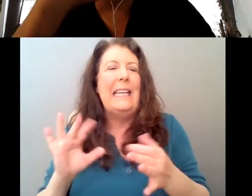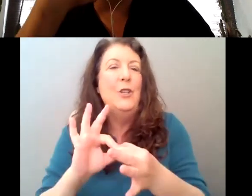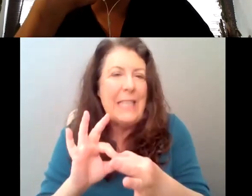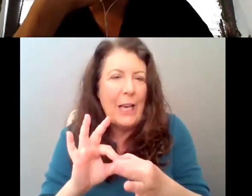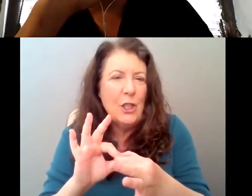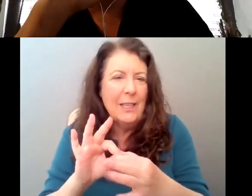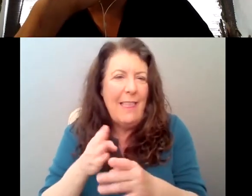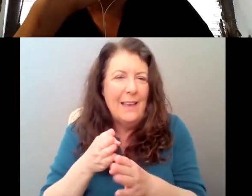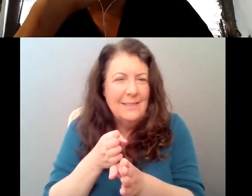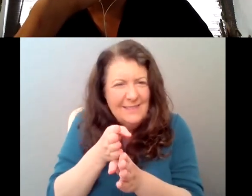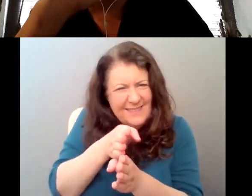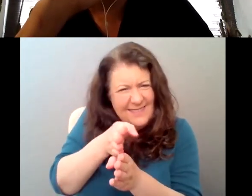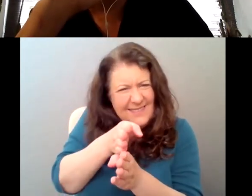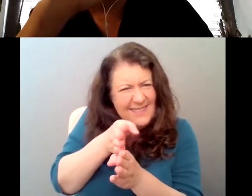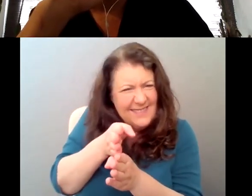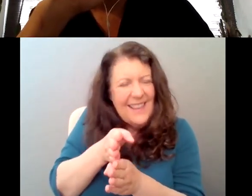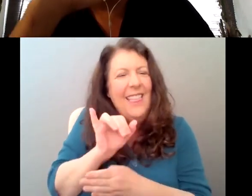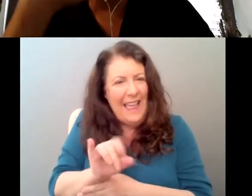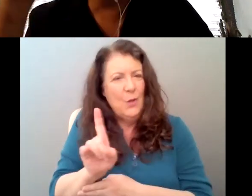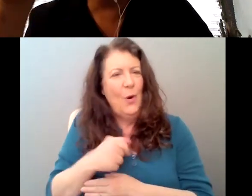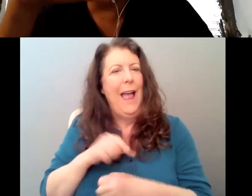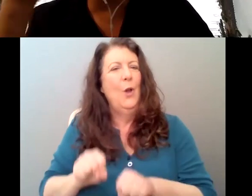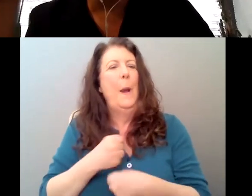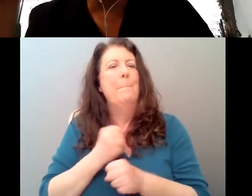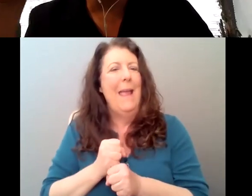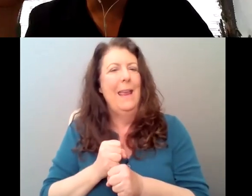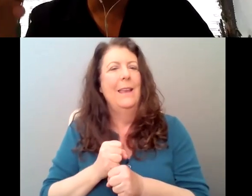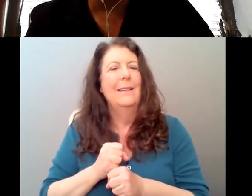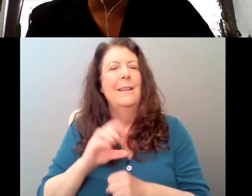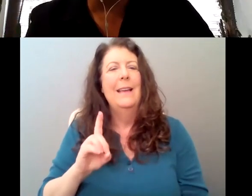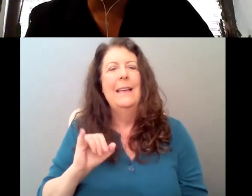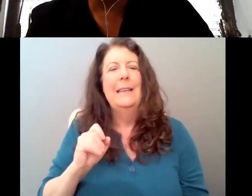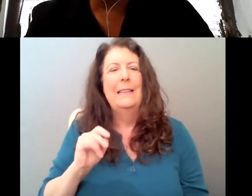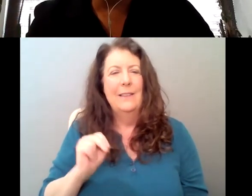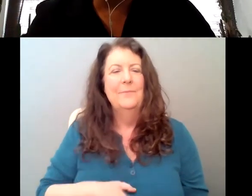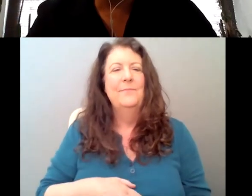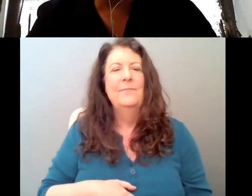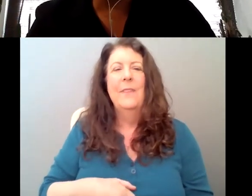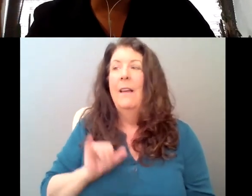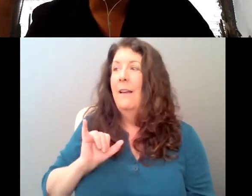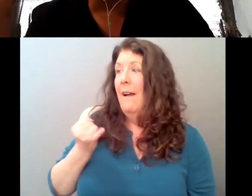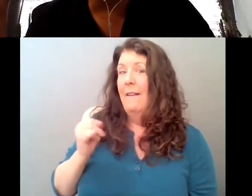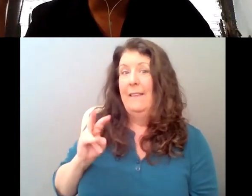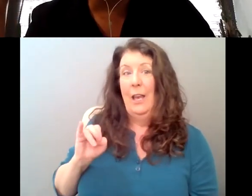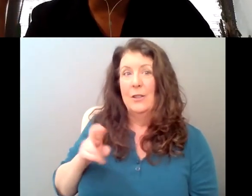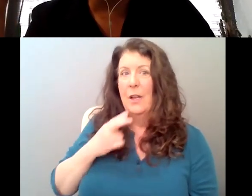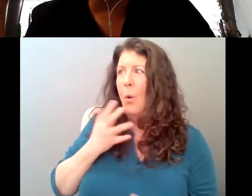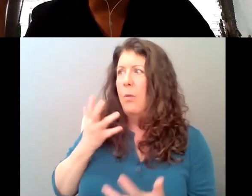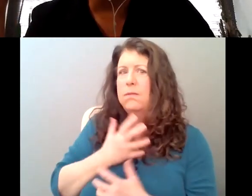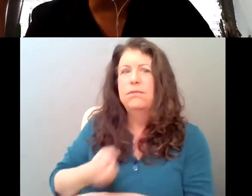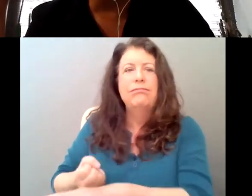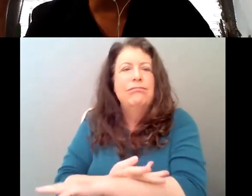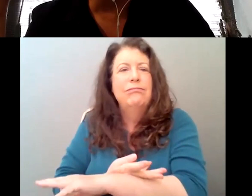you knew the opportunity, you know, as you saw it. I mean, that gave me goosebumps when you said you brought back, you know, some of the people you used to work with.